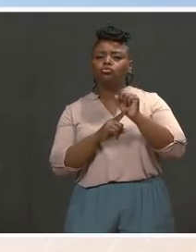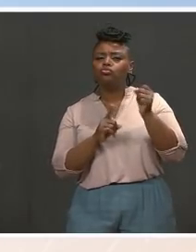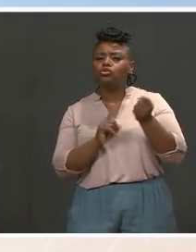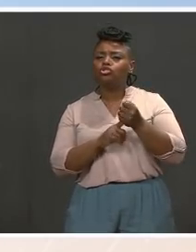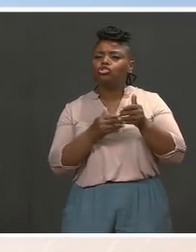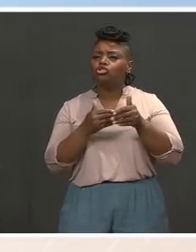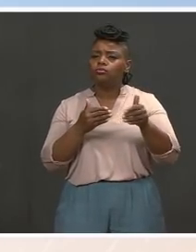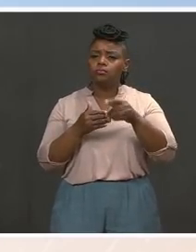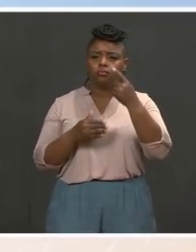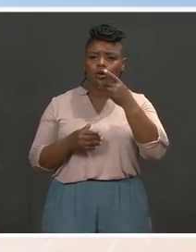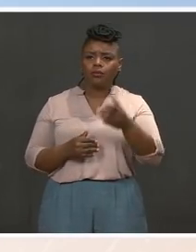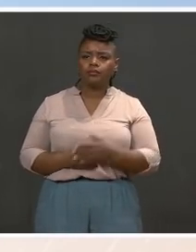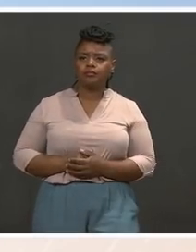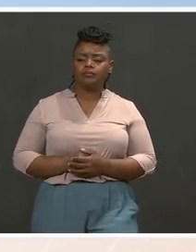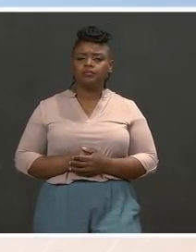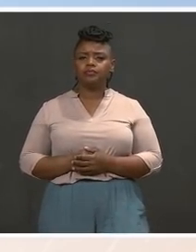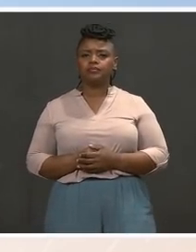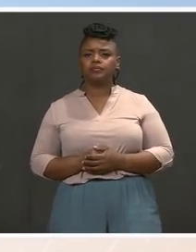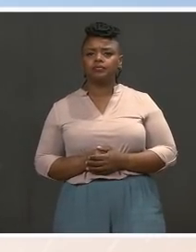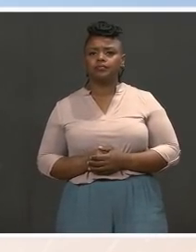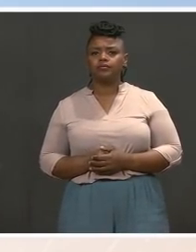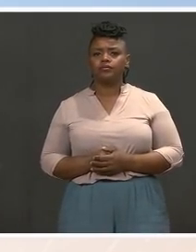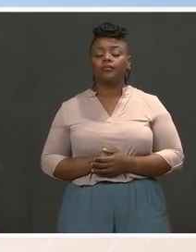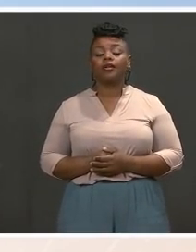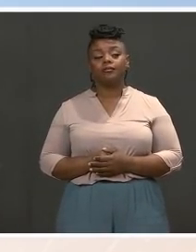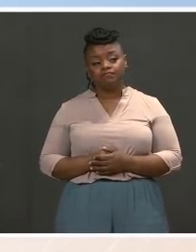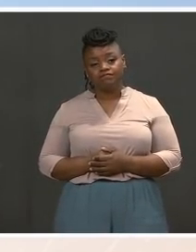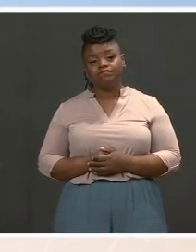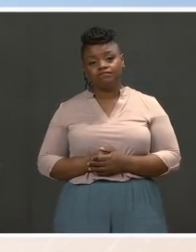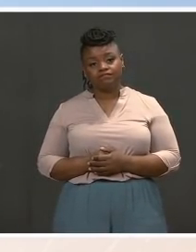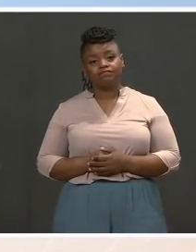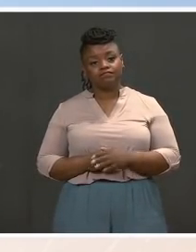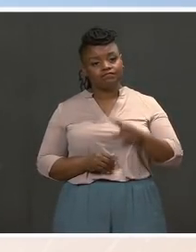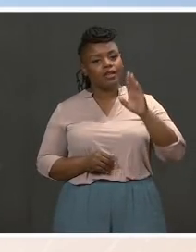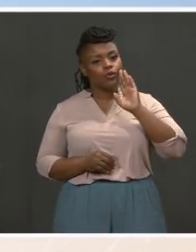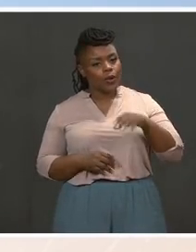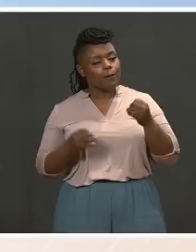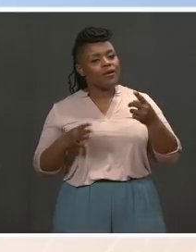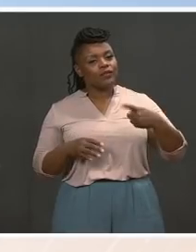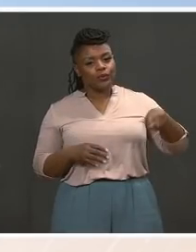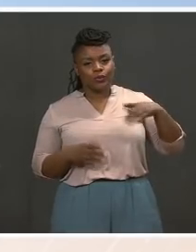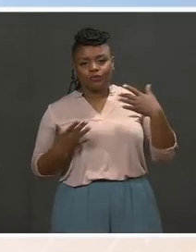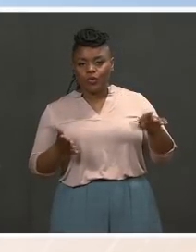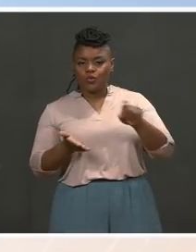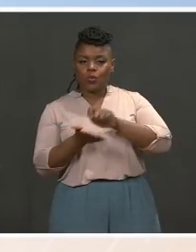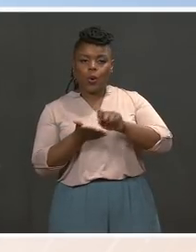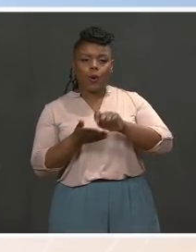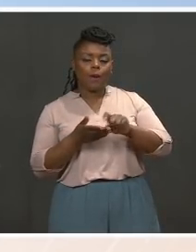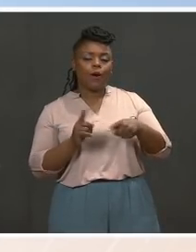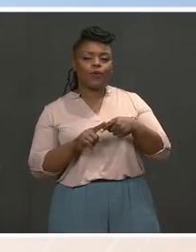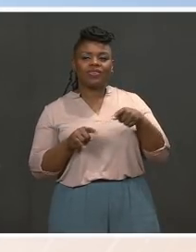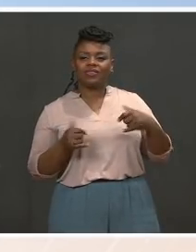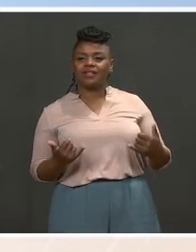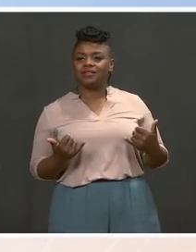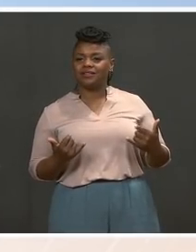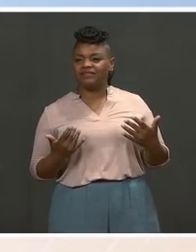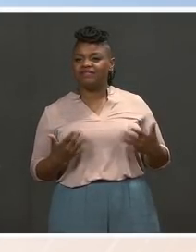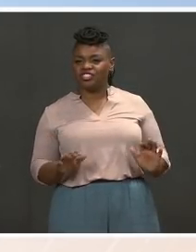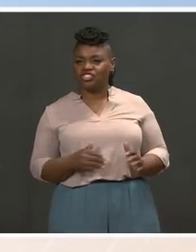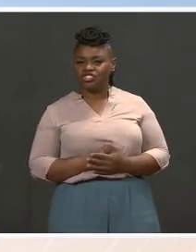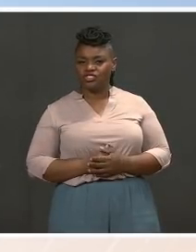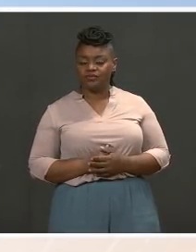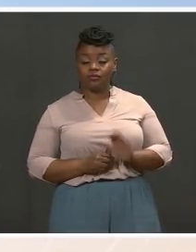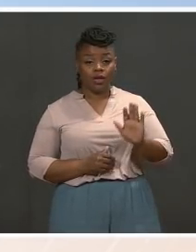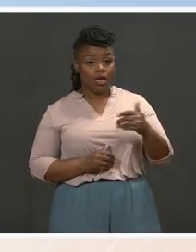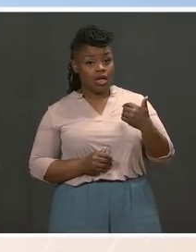Well, first, as you noted, I know all of you have covered this, but just to kind of reiterate where we are here. So there's a delegation of members of